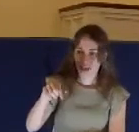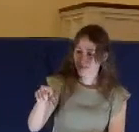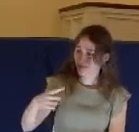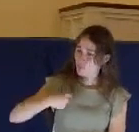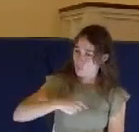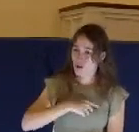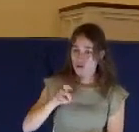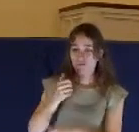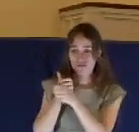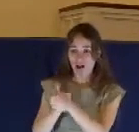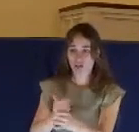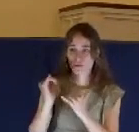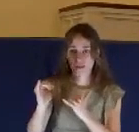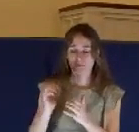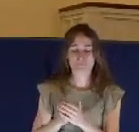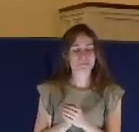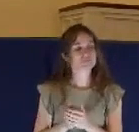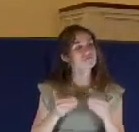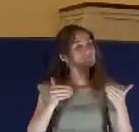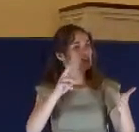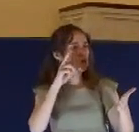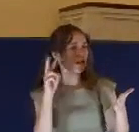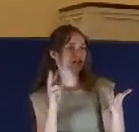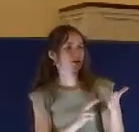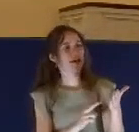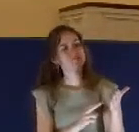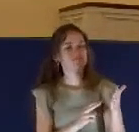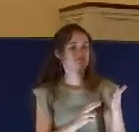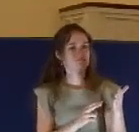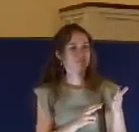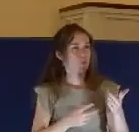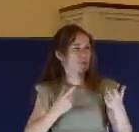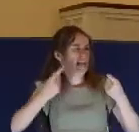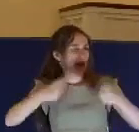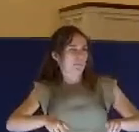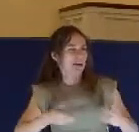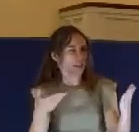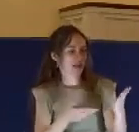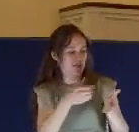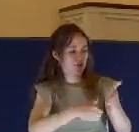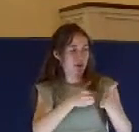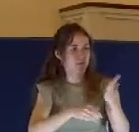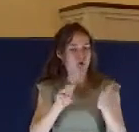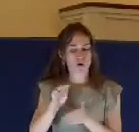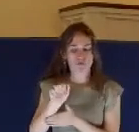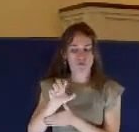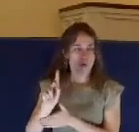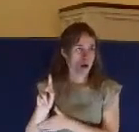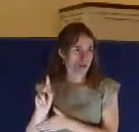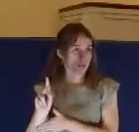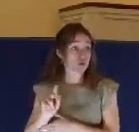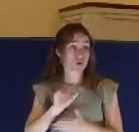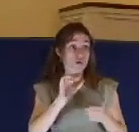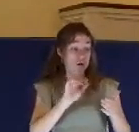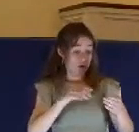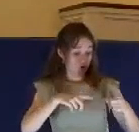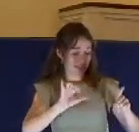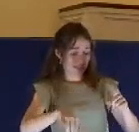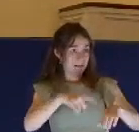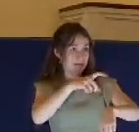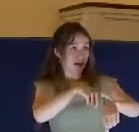steps. So let's look at the context here. What's going on here in Mark? Well, remember, this is early Friday morning of